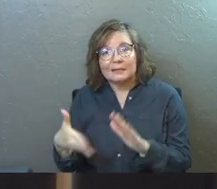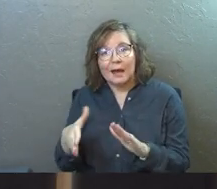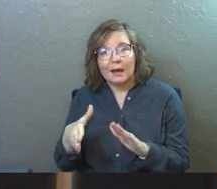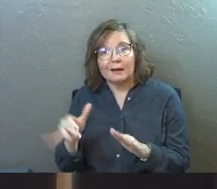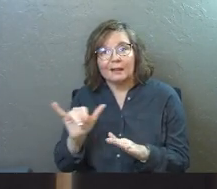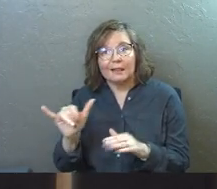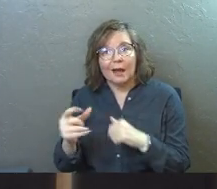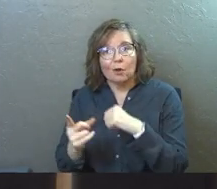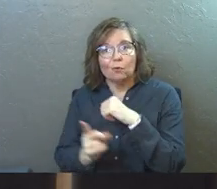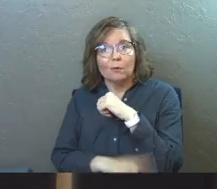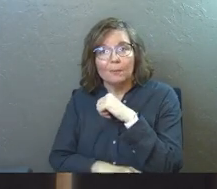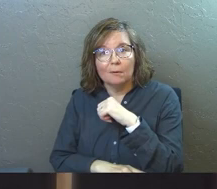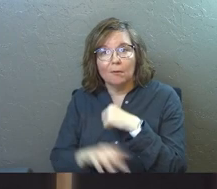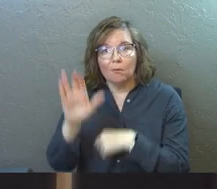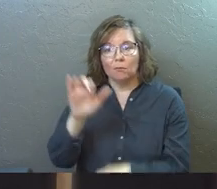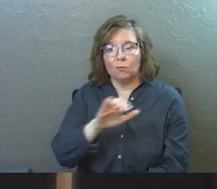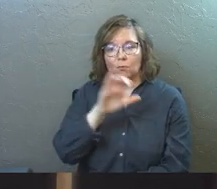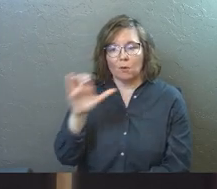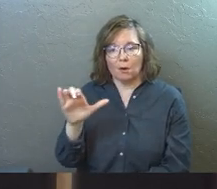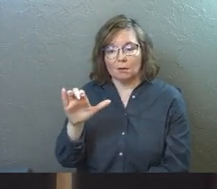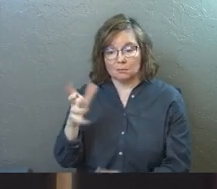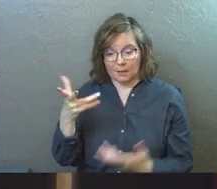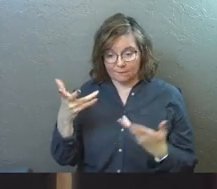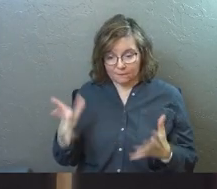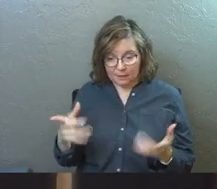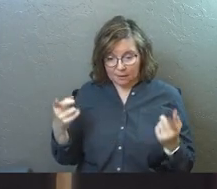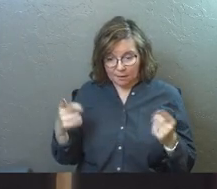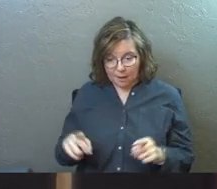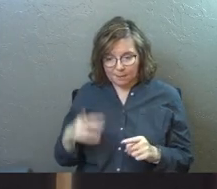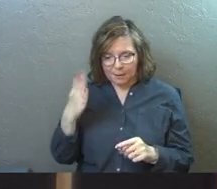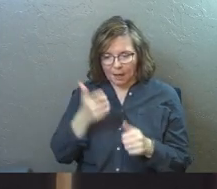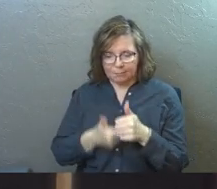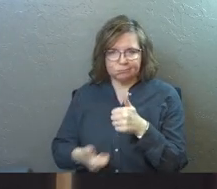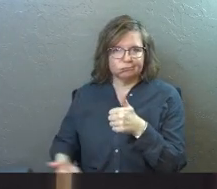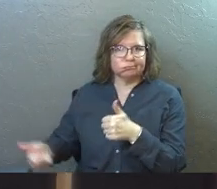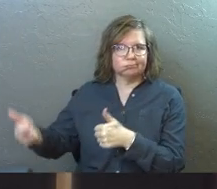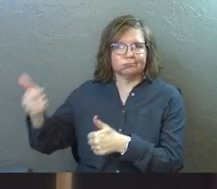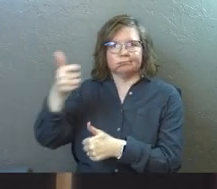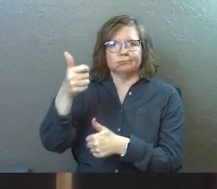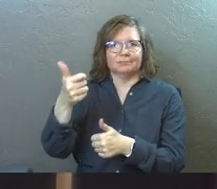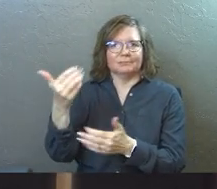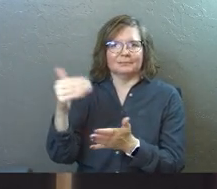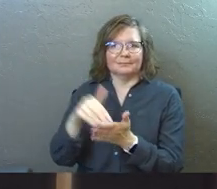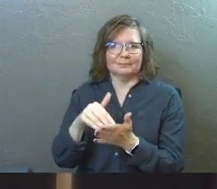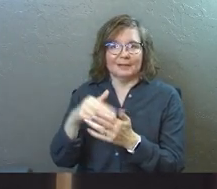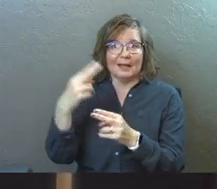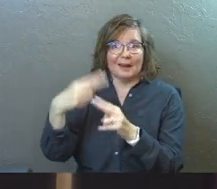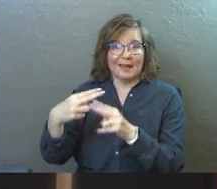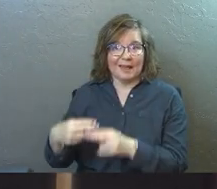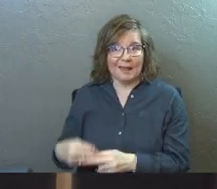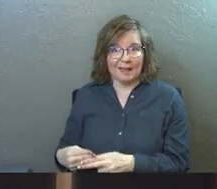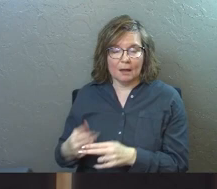Therefore, God elevated him to the place of highest honor and gave him the name above all other names.